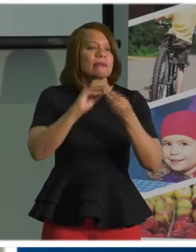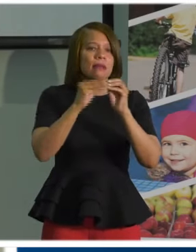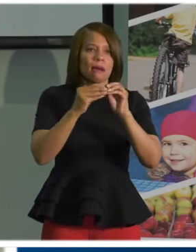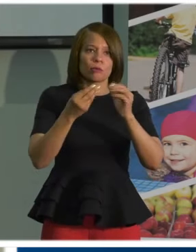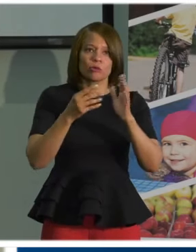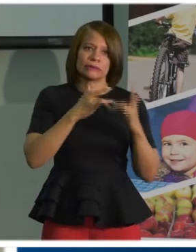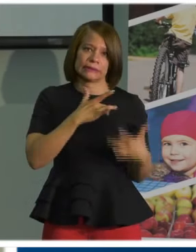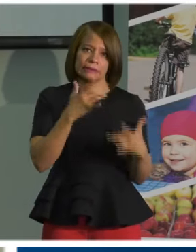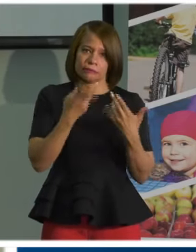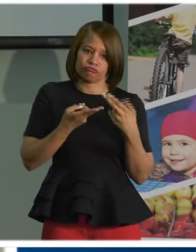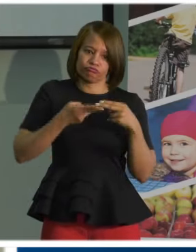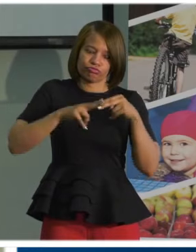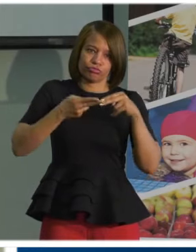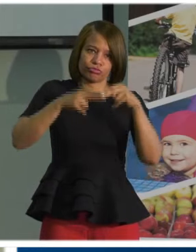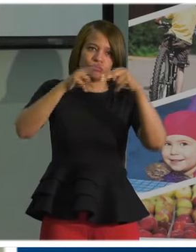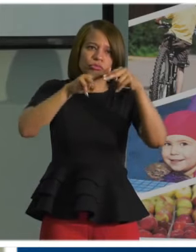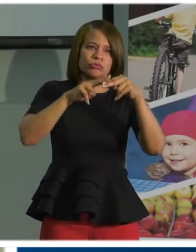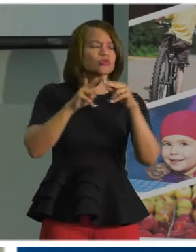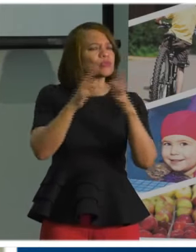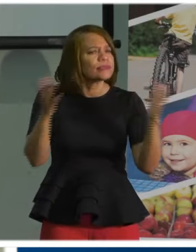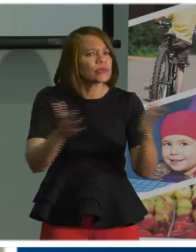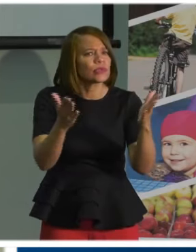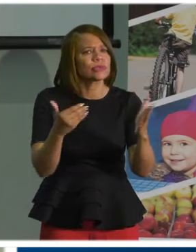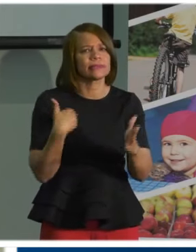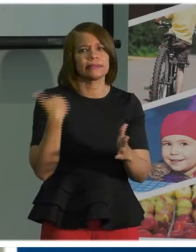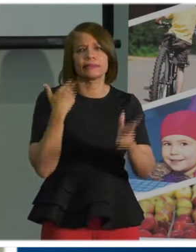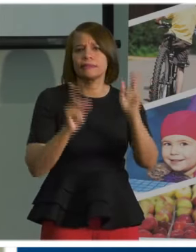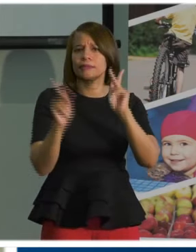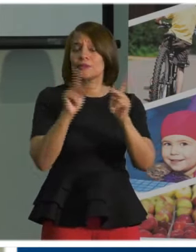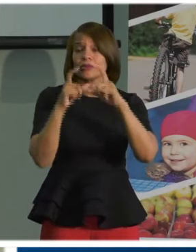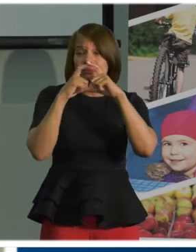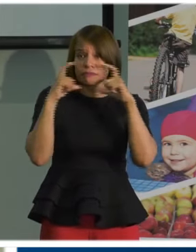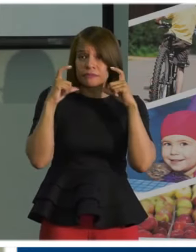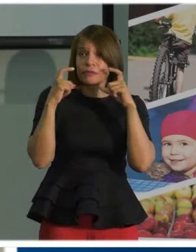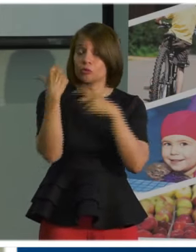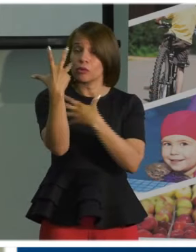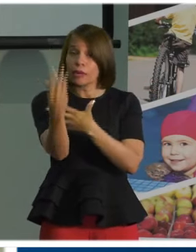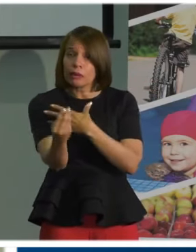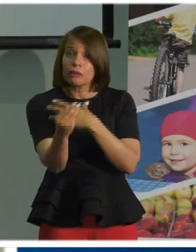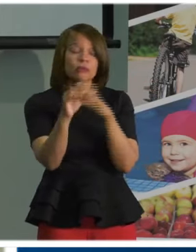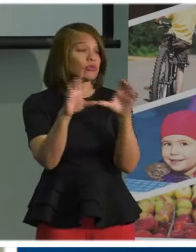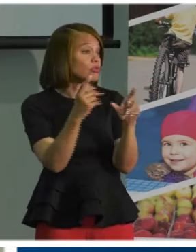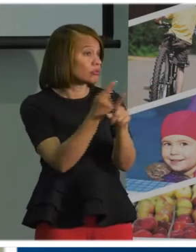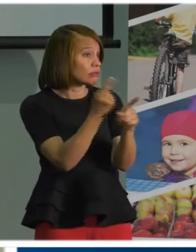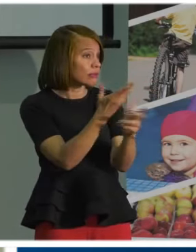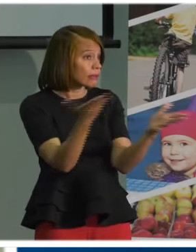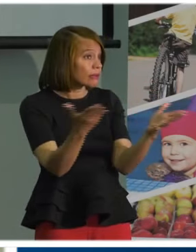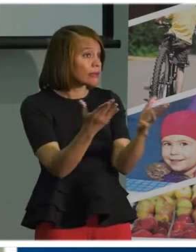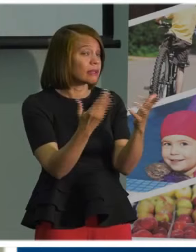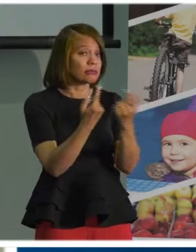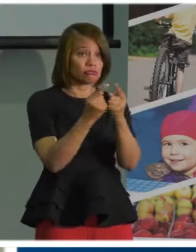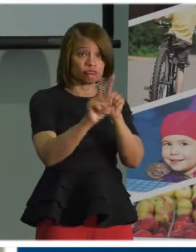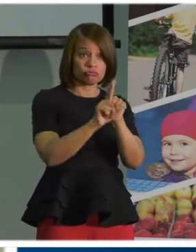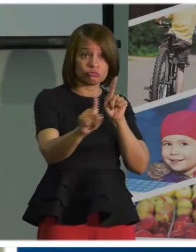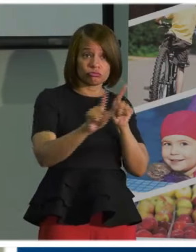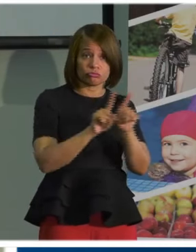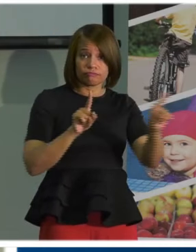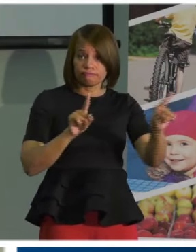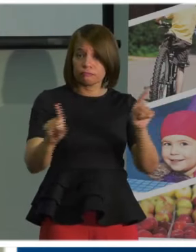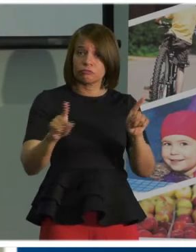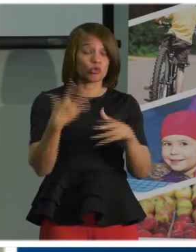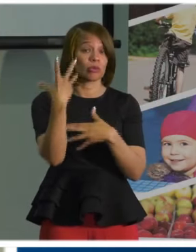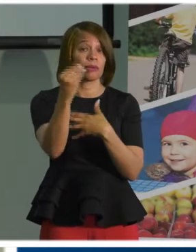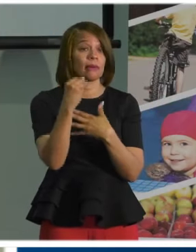young adults, my youth, to wear a mask whenever you're out, whenever you're doing regular things, social distancing, whenever you walk out the house,